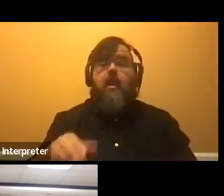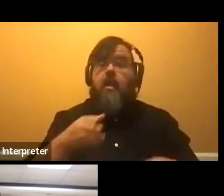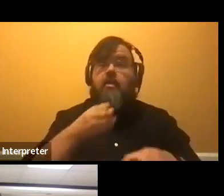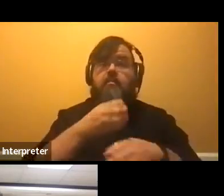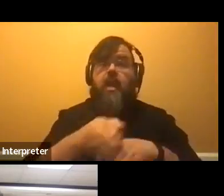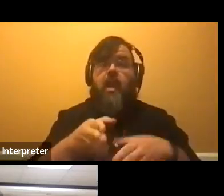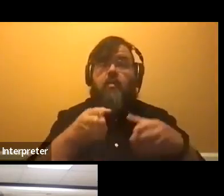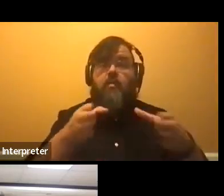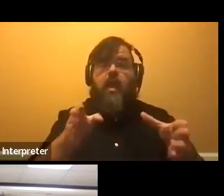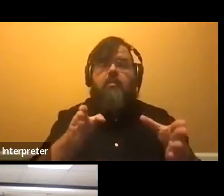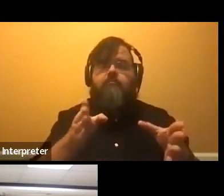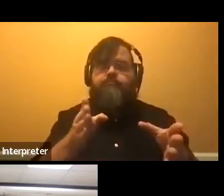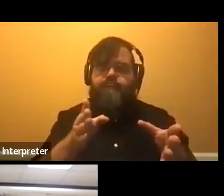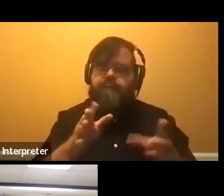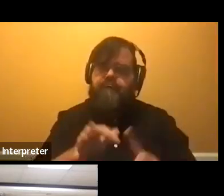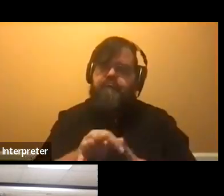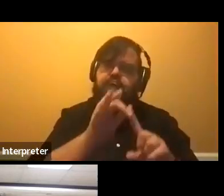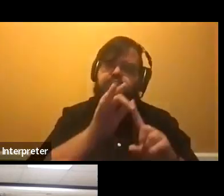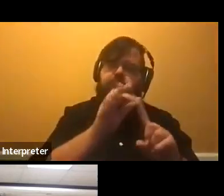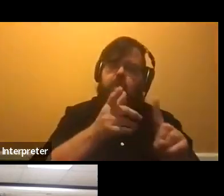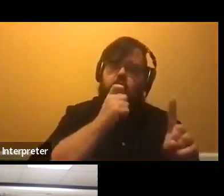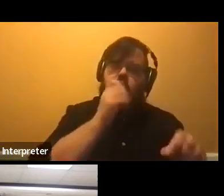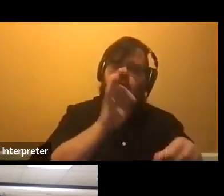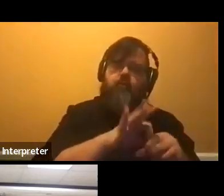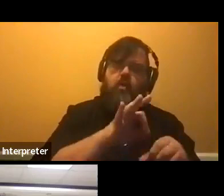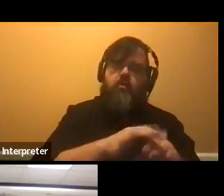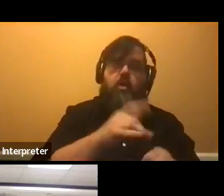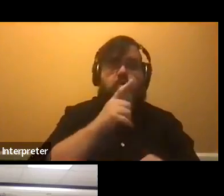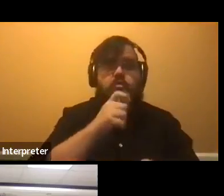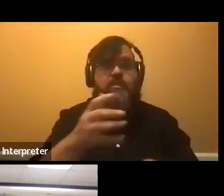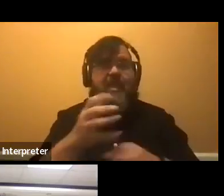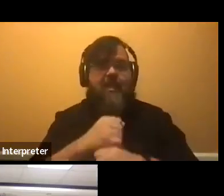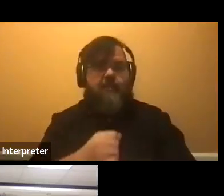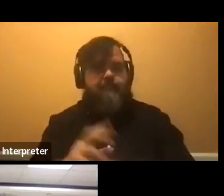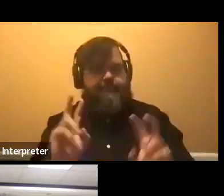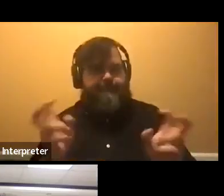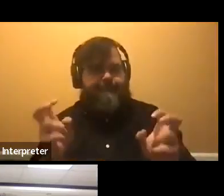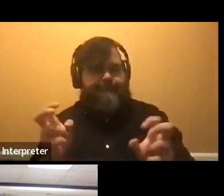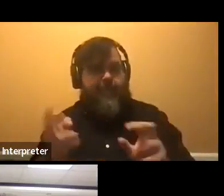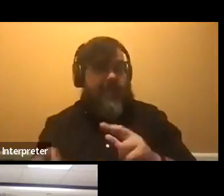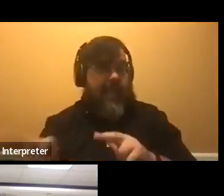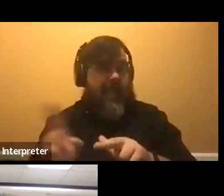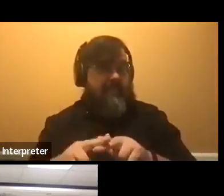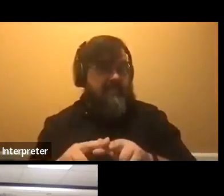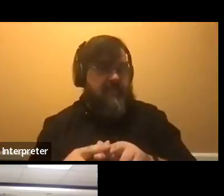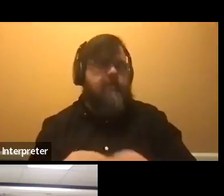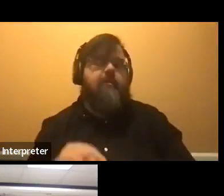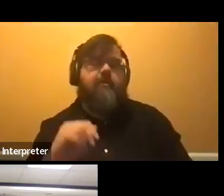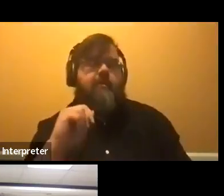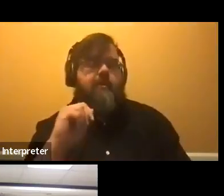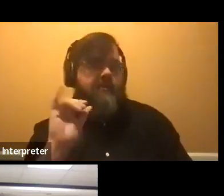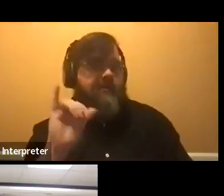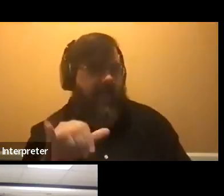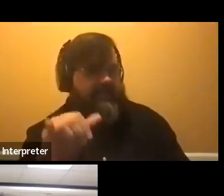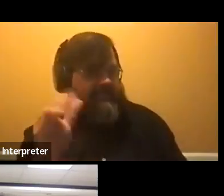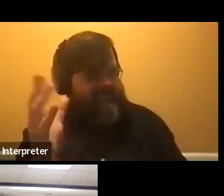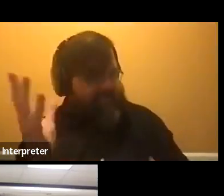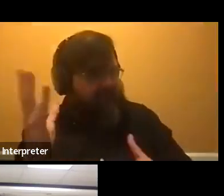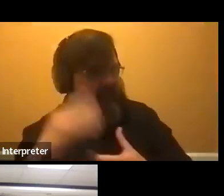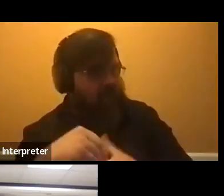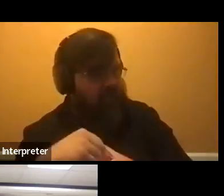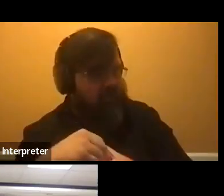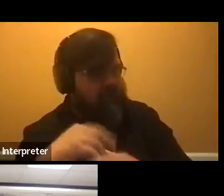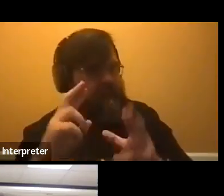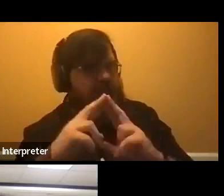a vote and who's getting maybe just a enhancement, which is still, is still good is by the involvement resume. So please